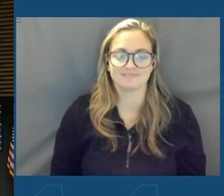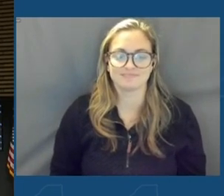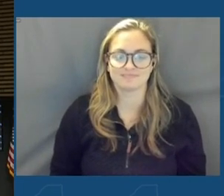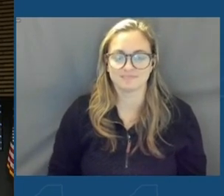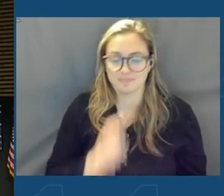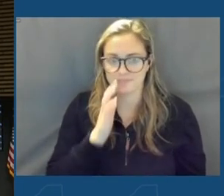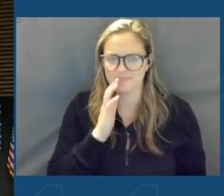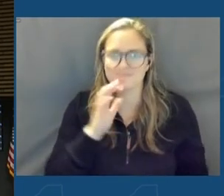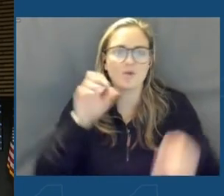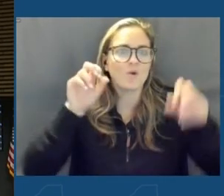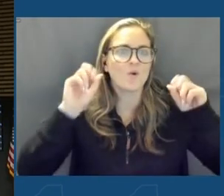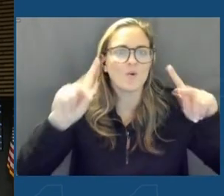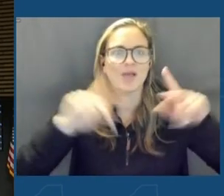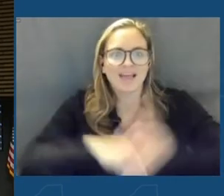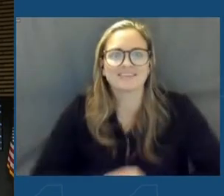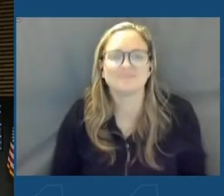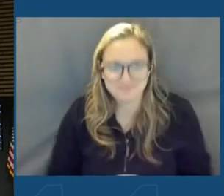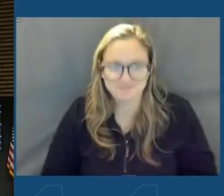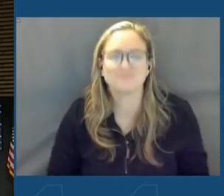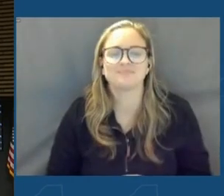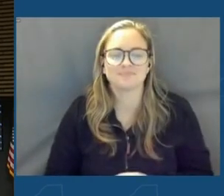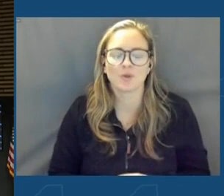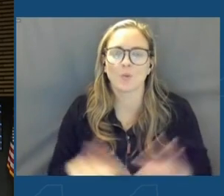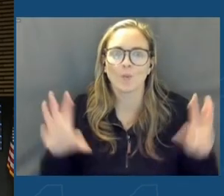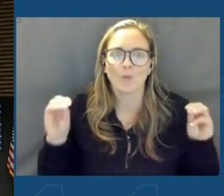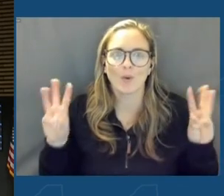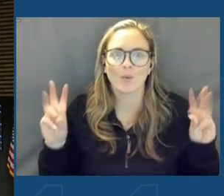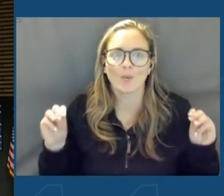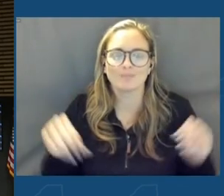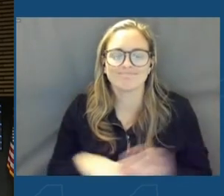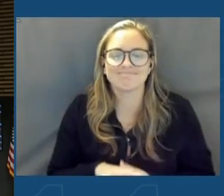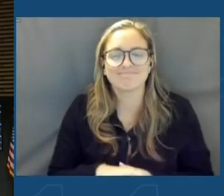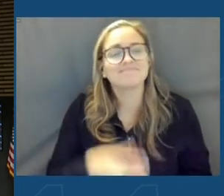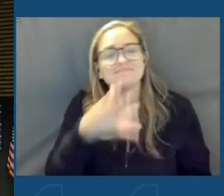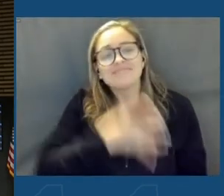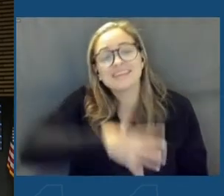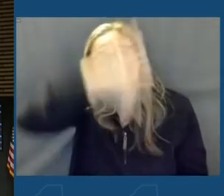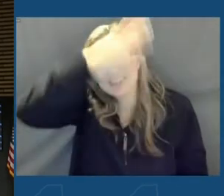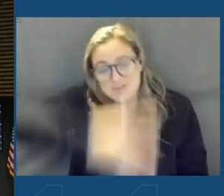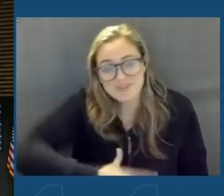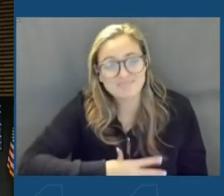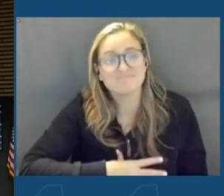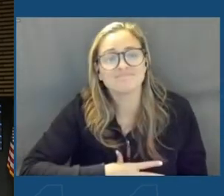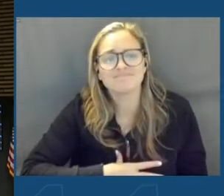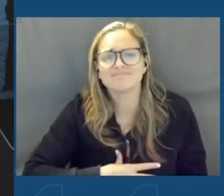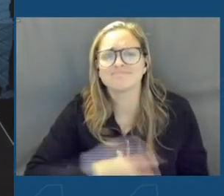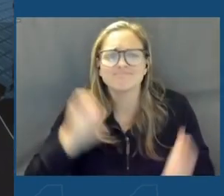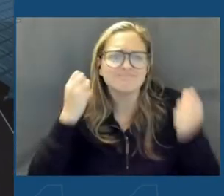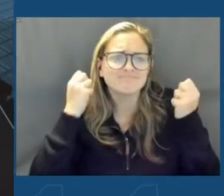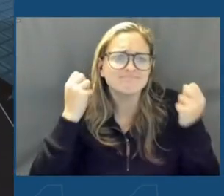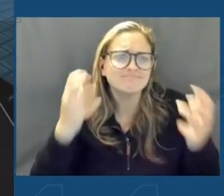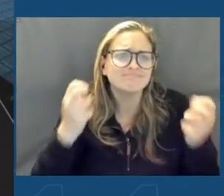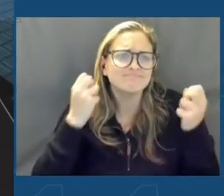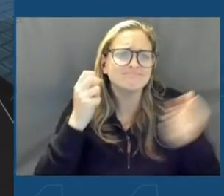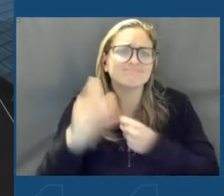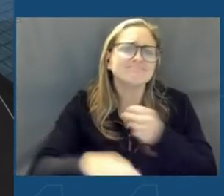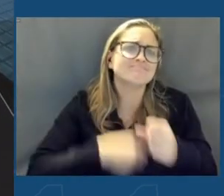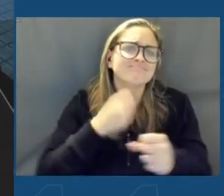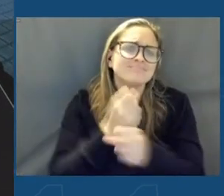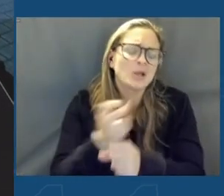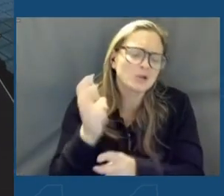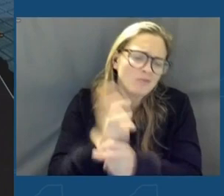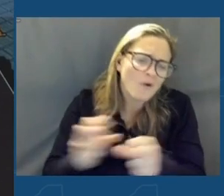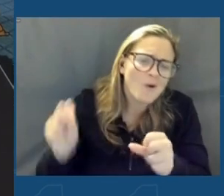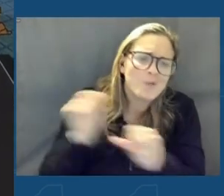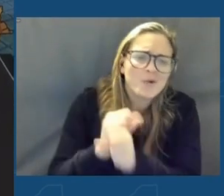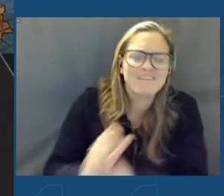Okay. Whoa. Ladies and gentlemen, after years and years of hard work,